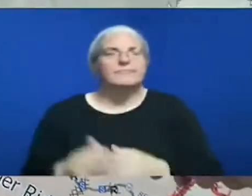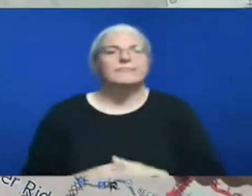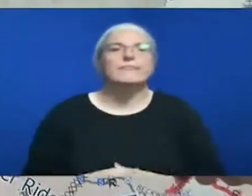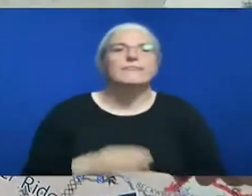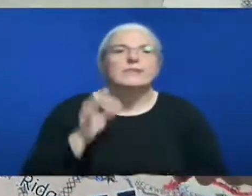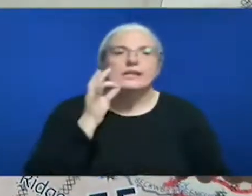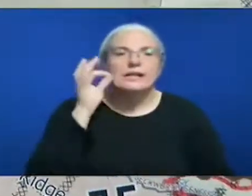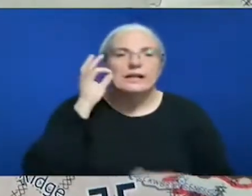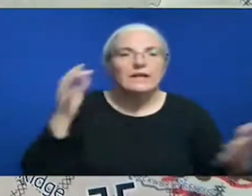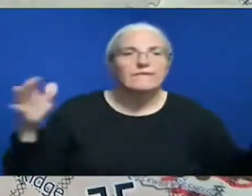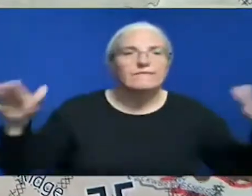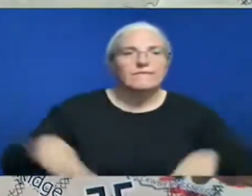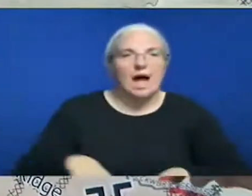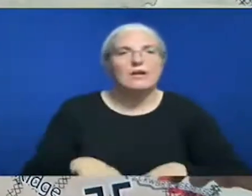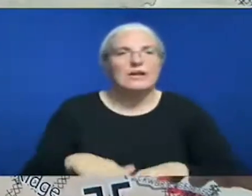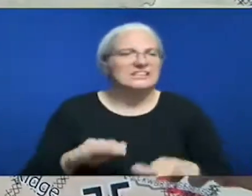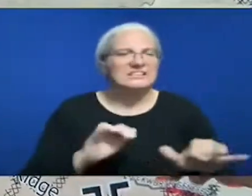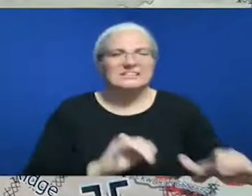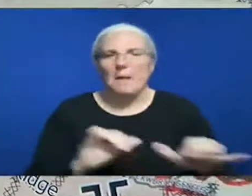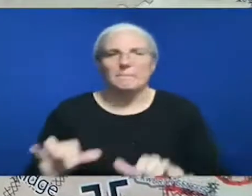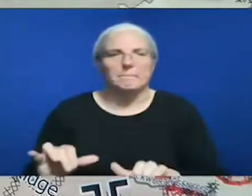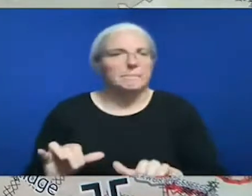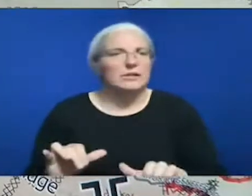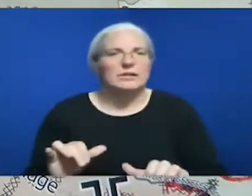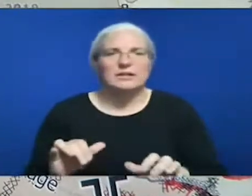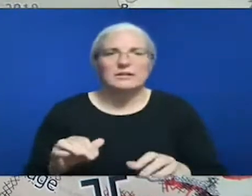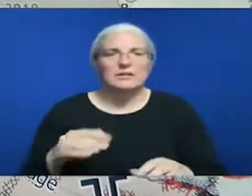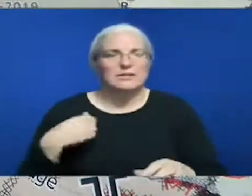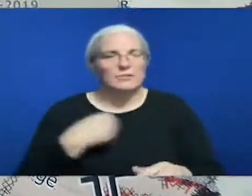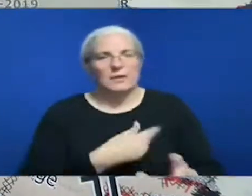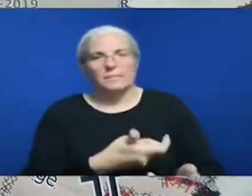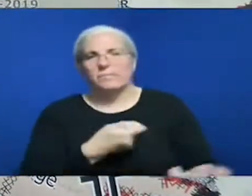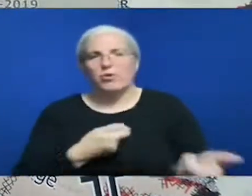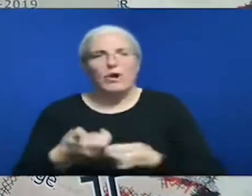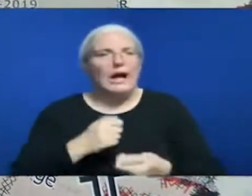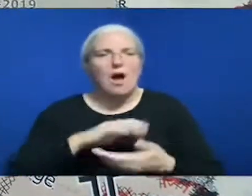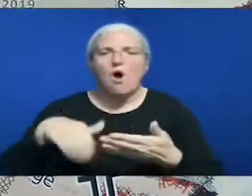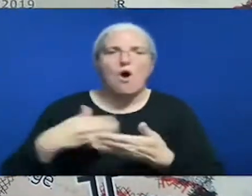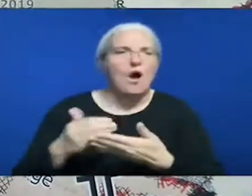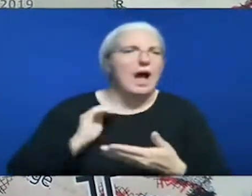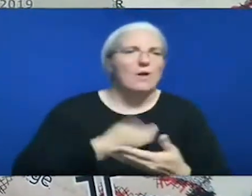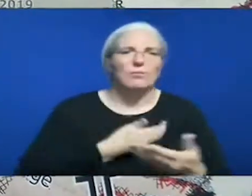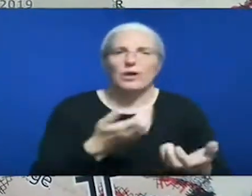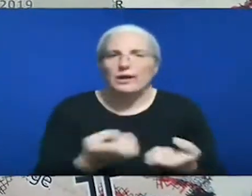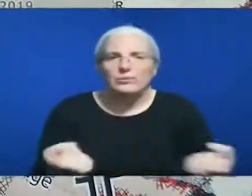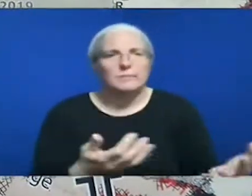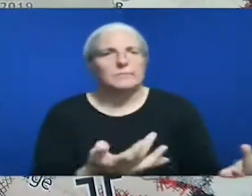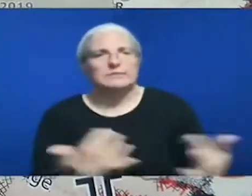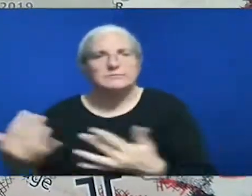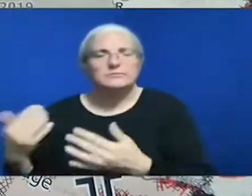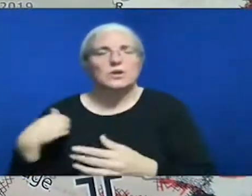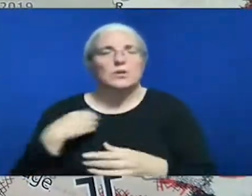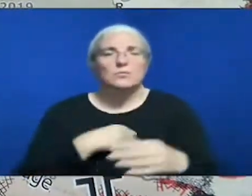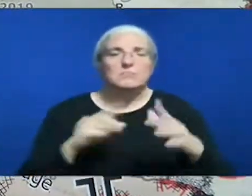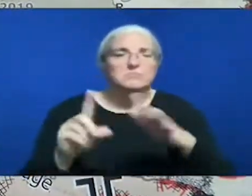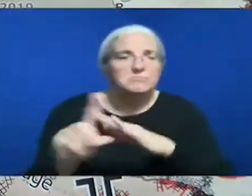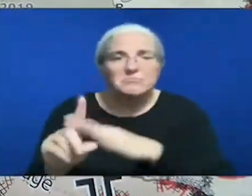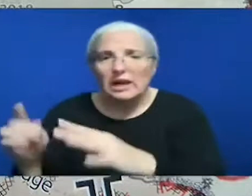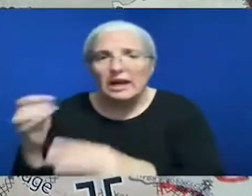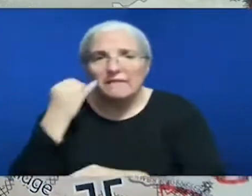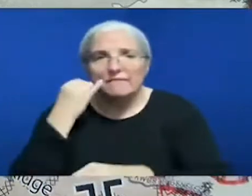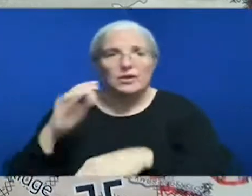hose patrolling responding to calls for service no reported issues resources are still engaged in Taylorsville